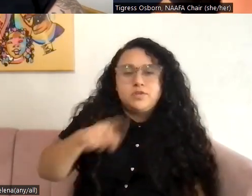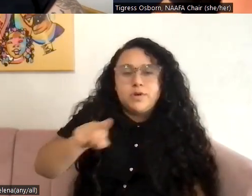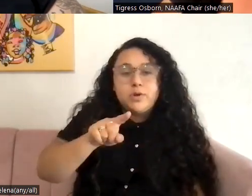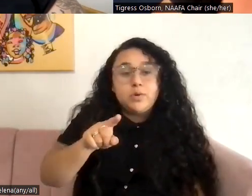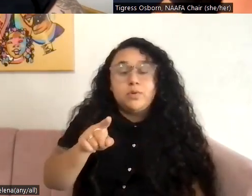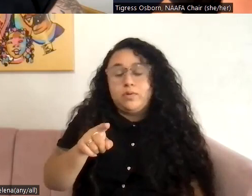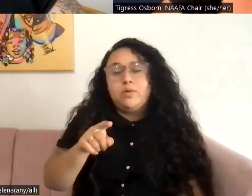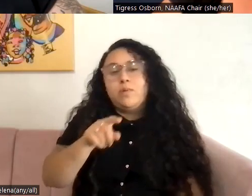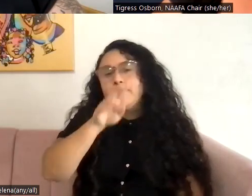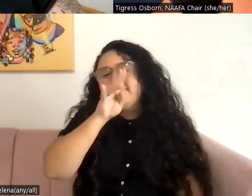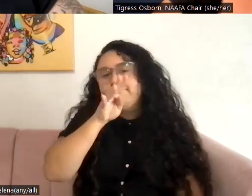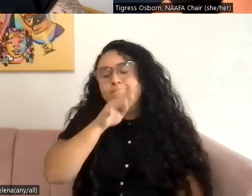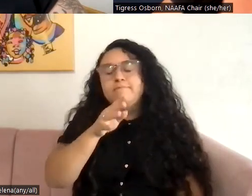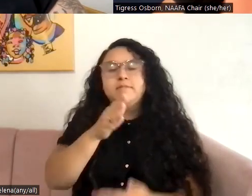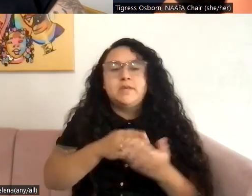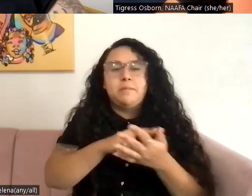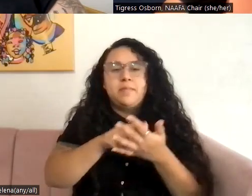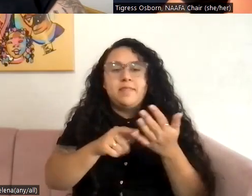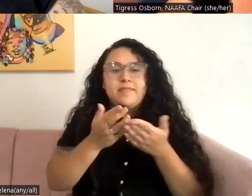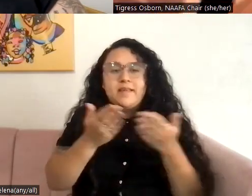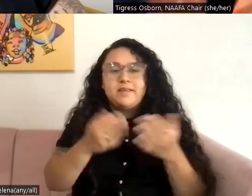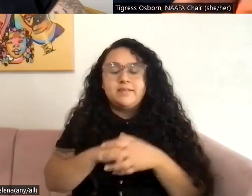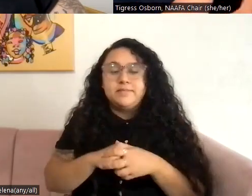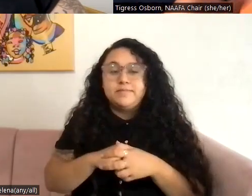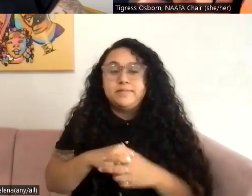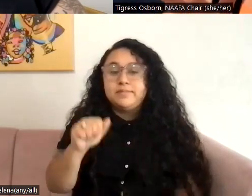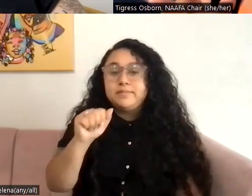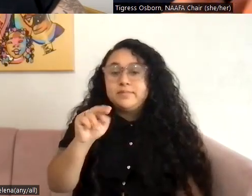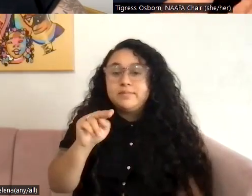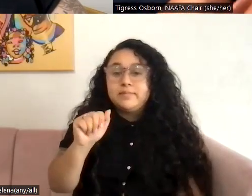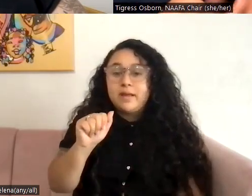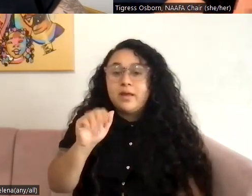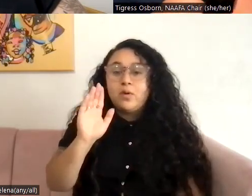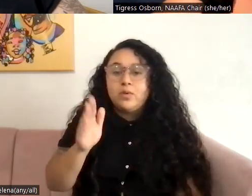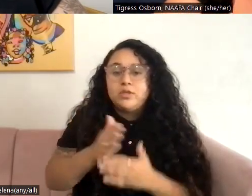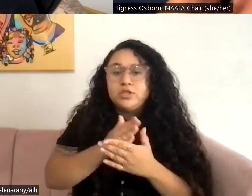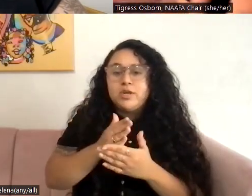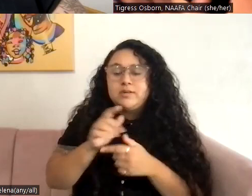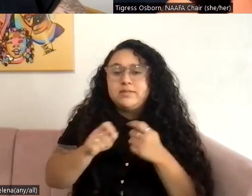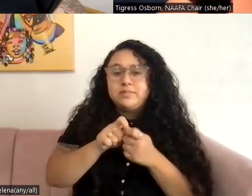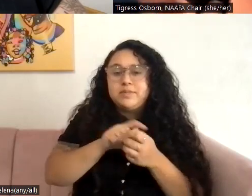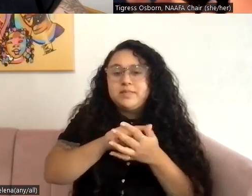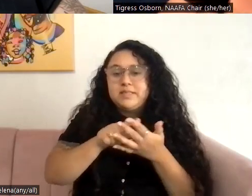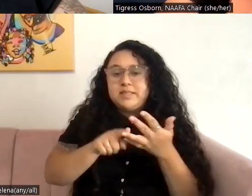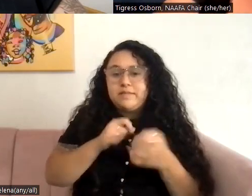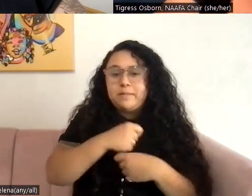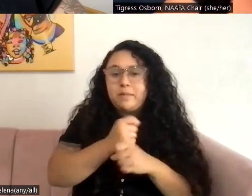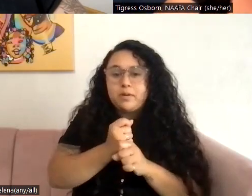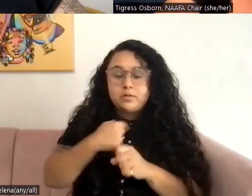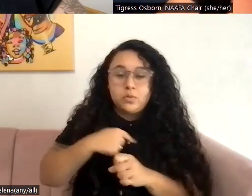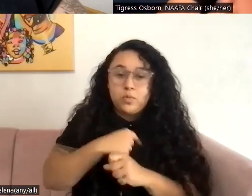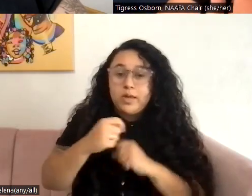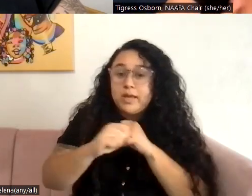Um, we, uh, I will say that Anna's going to share some specific products. NAFA does not endorse any of these products